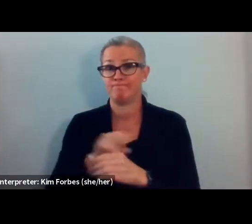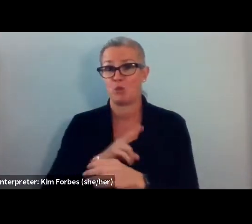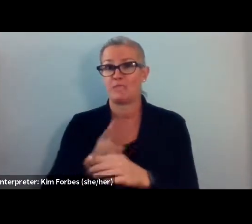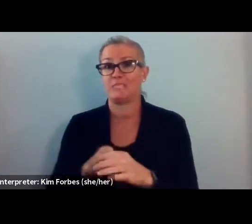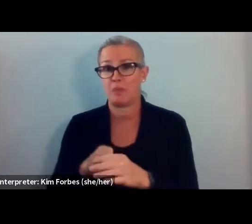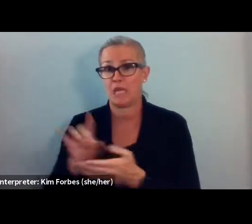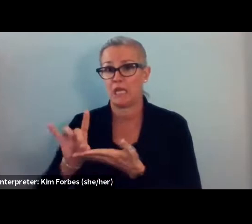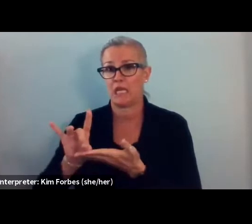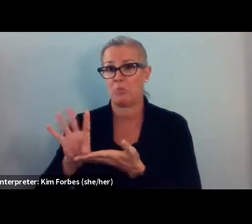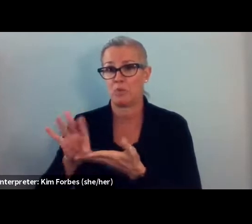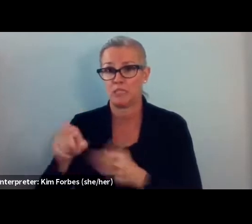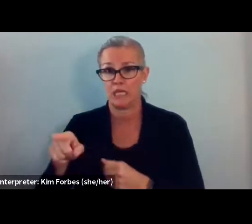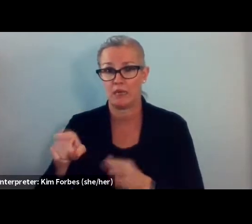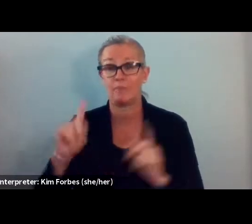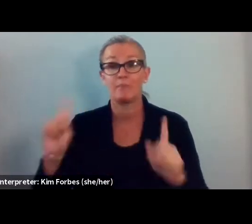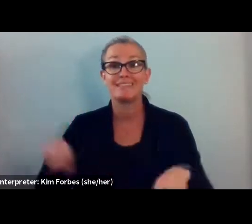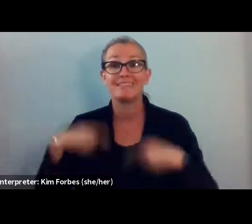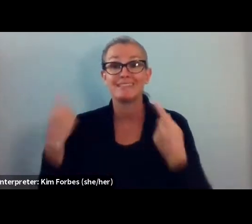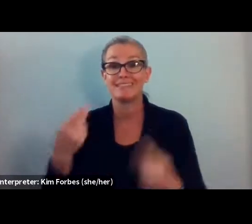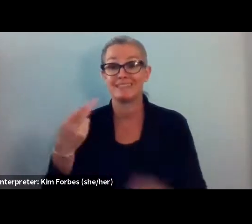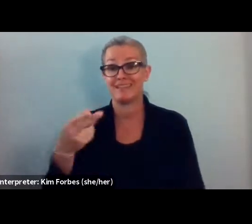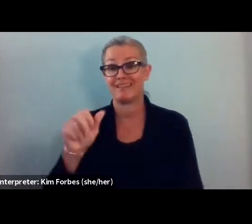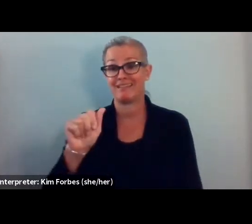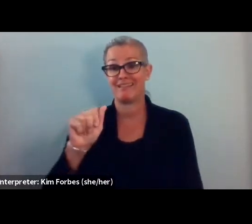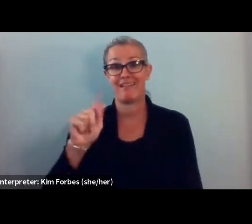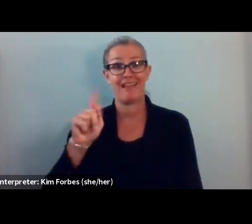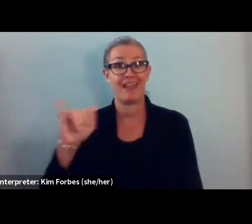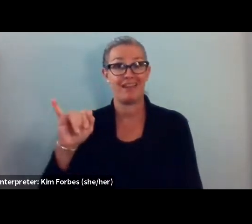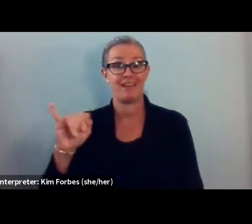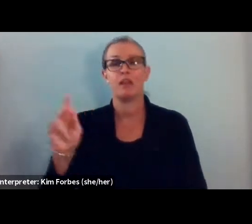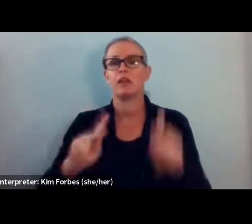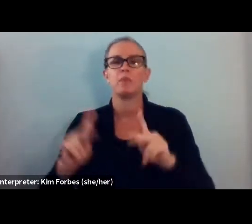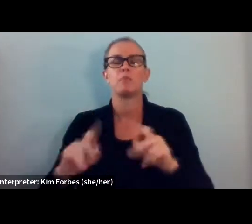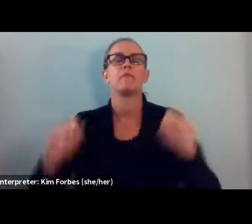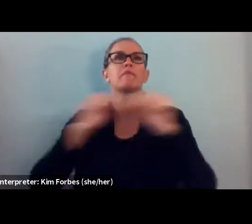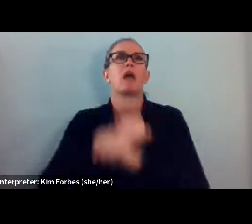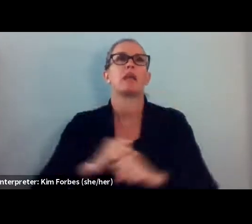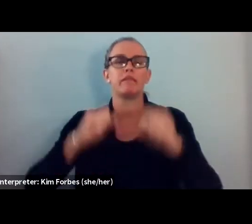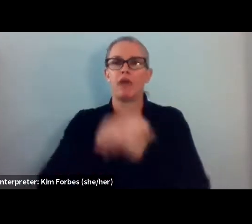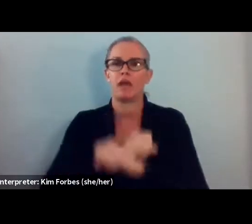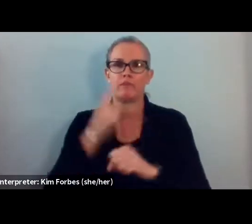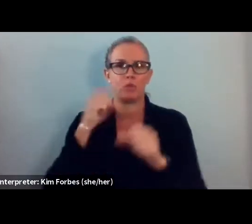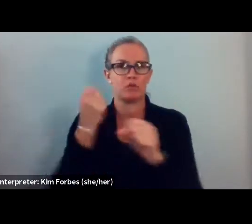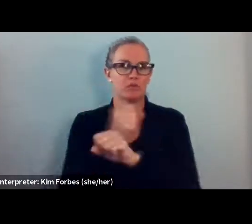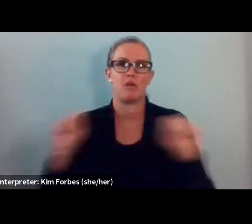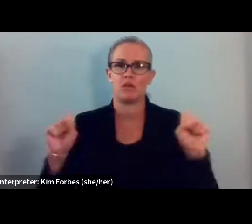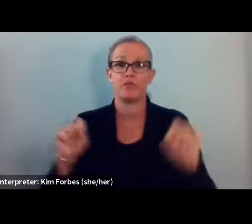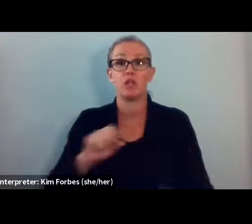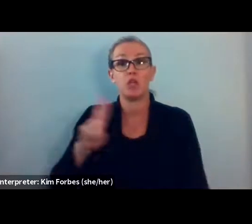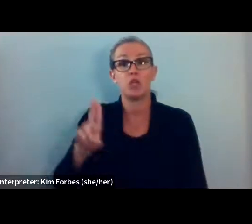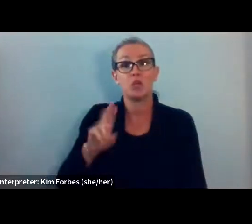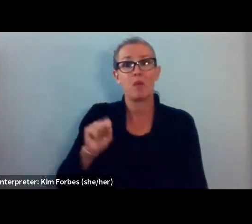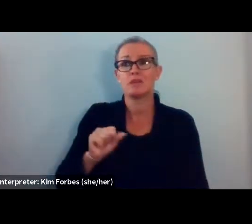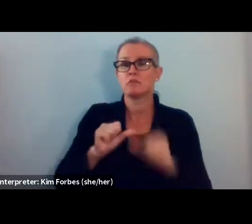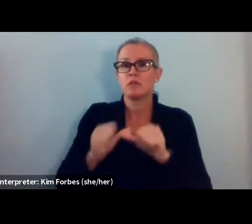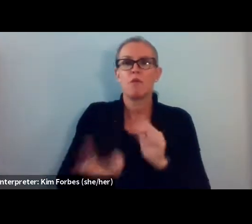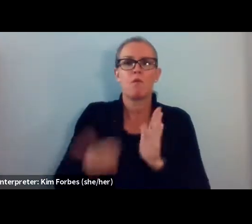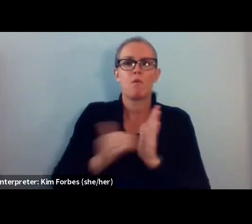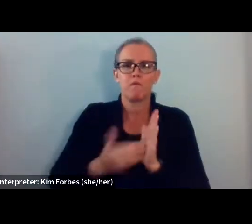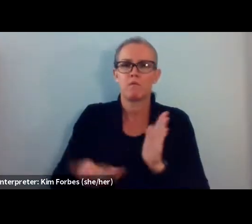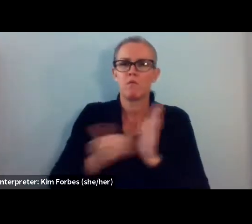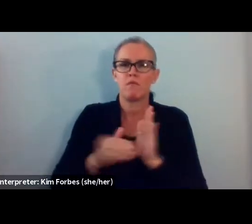And ever since then, the Haitian people have been trying to fight for democracy. And the US has consistently, consistently